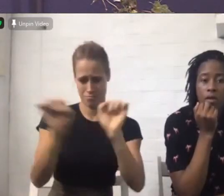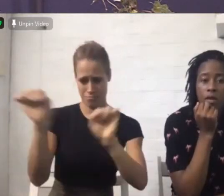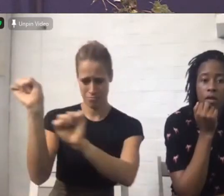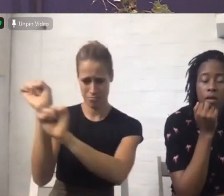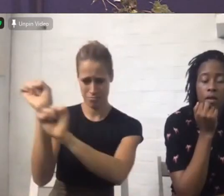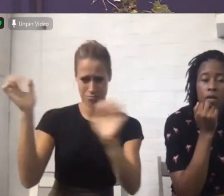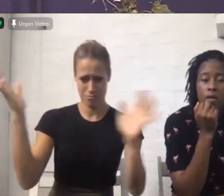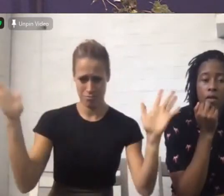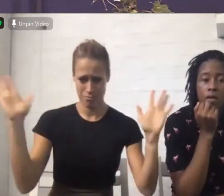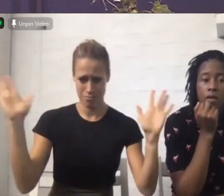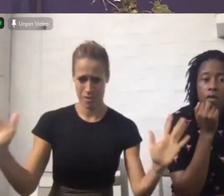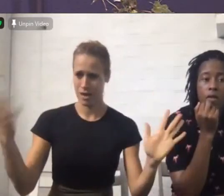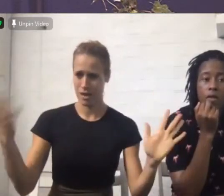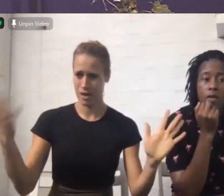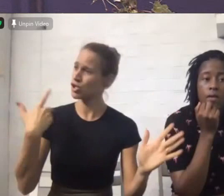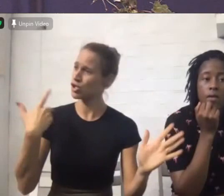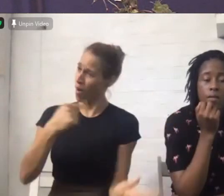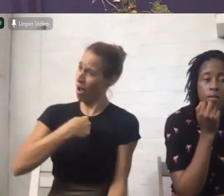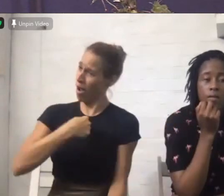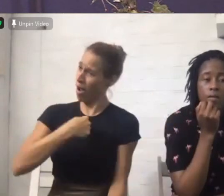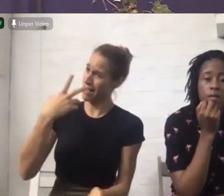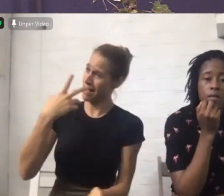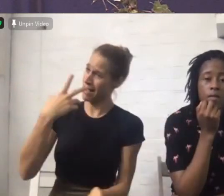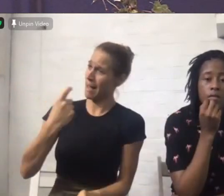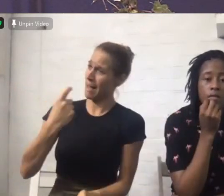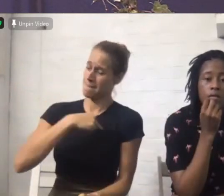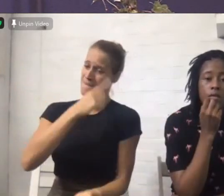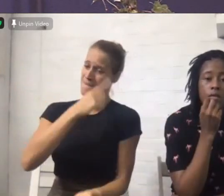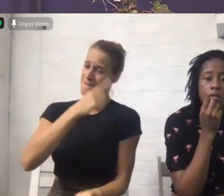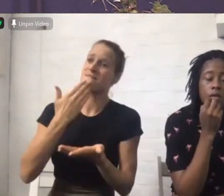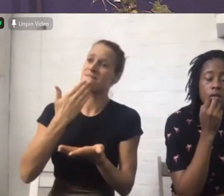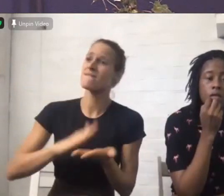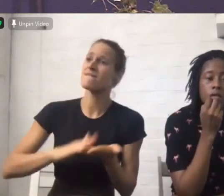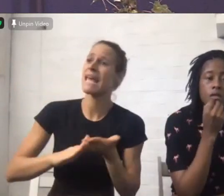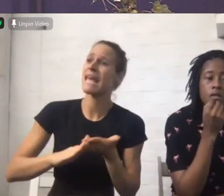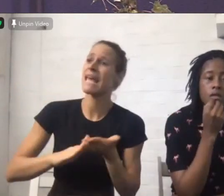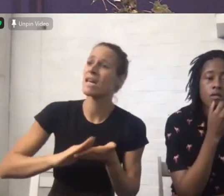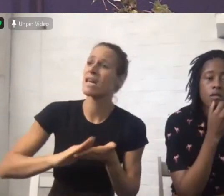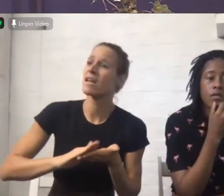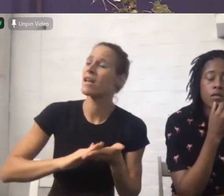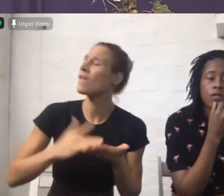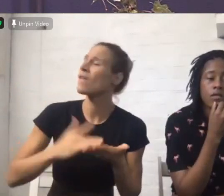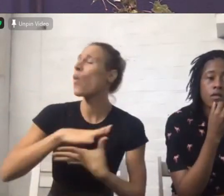might be forgiven of all my sin and experience